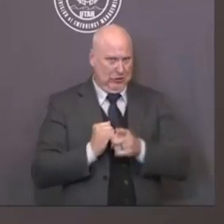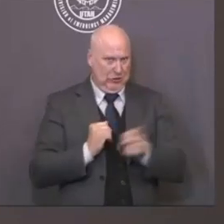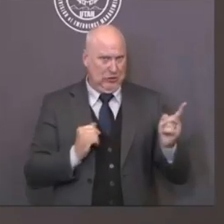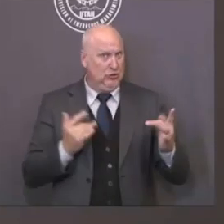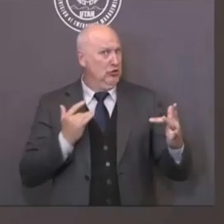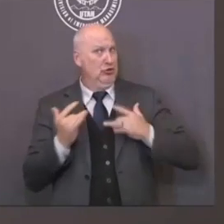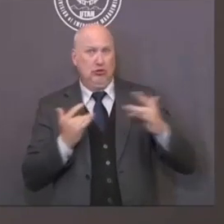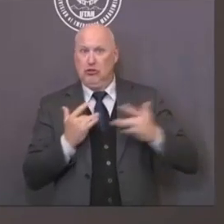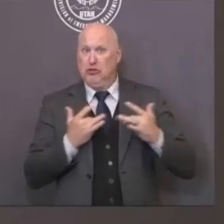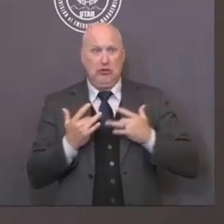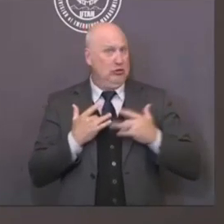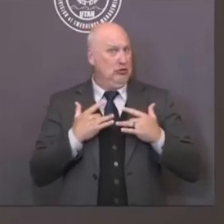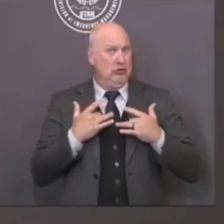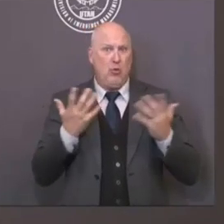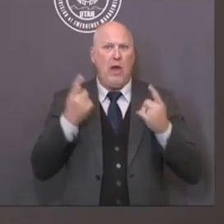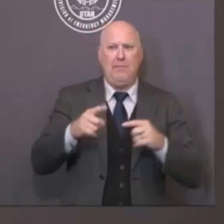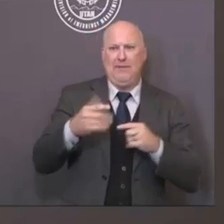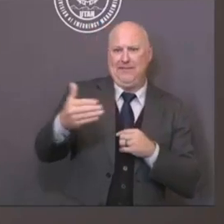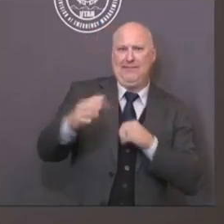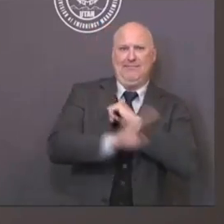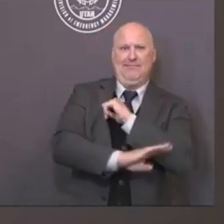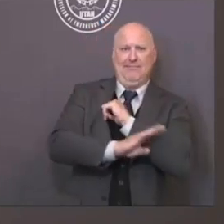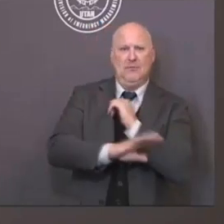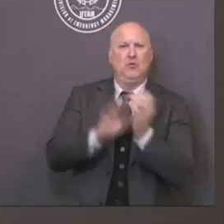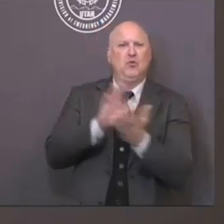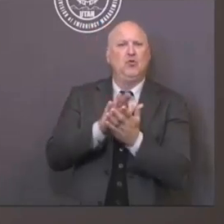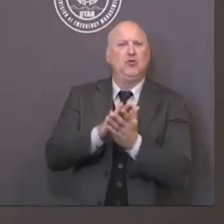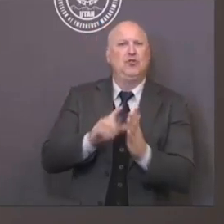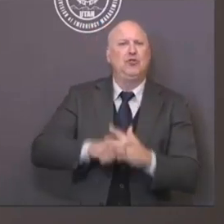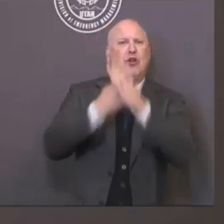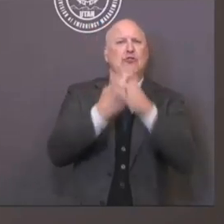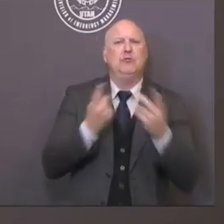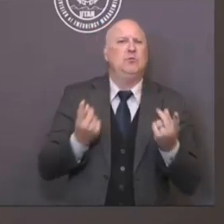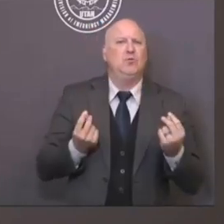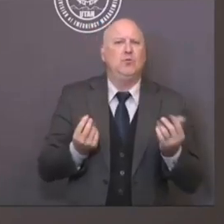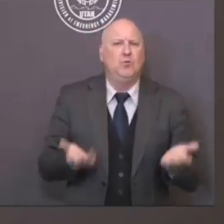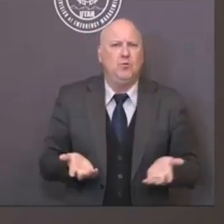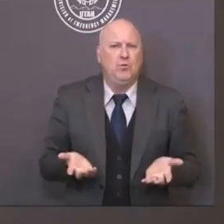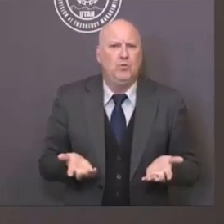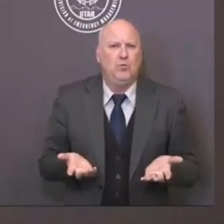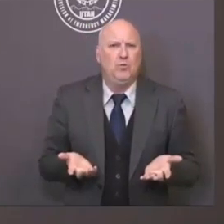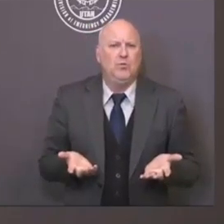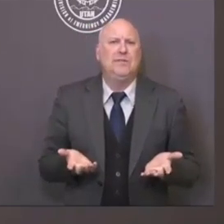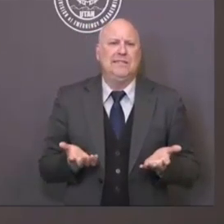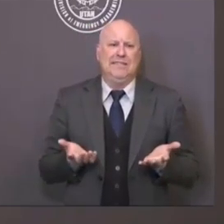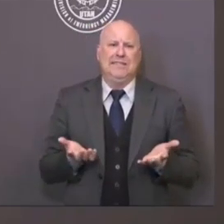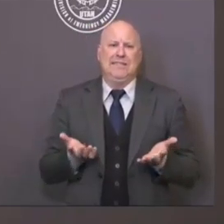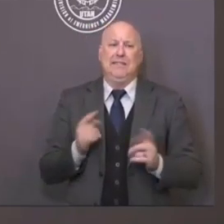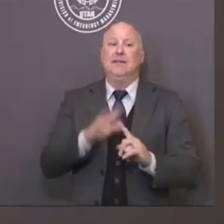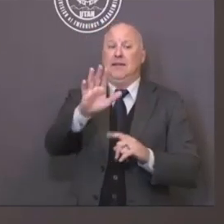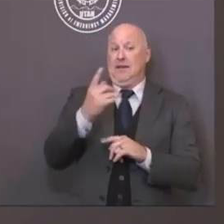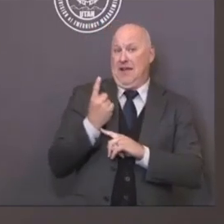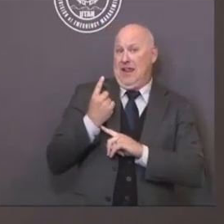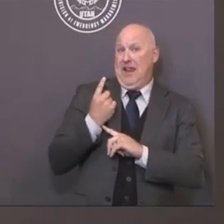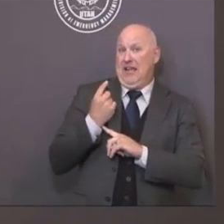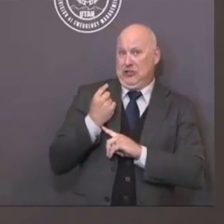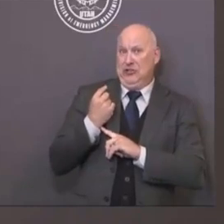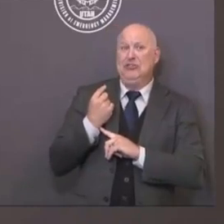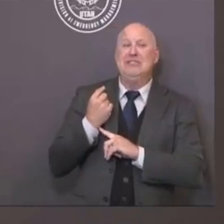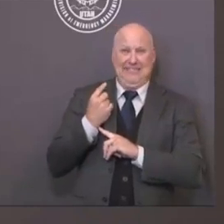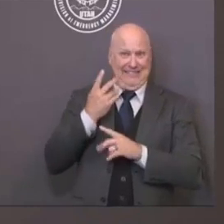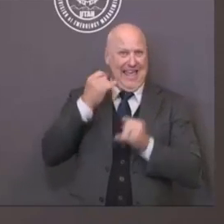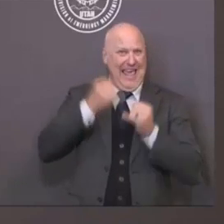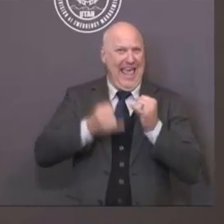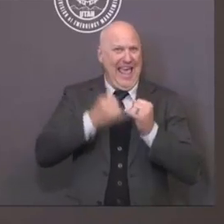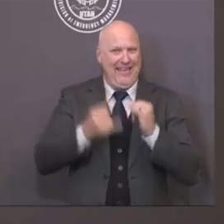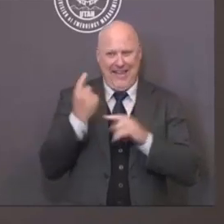our school system to get our children back in school. They've missed too much last year. That's been a hardship for many families